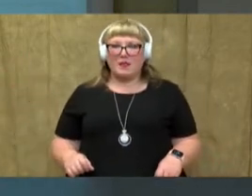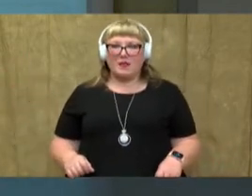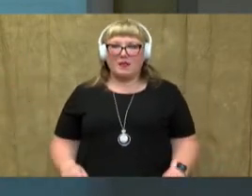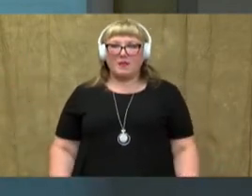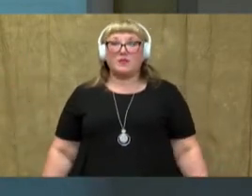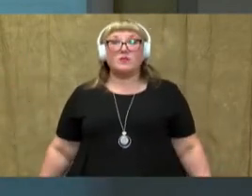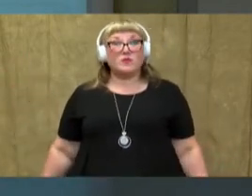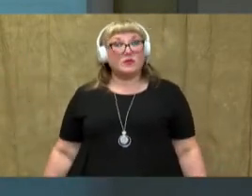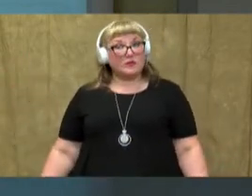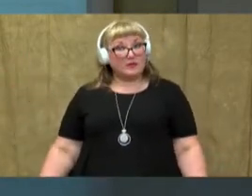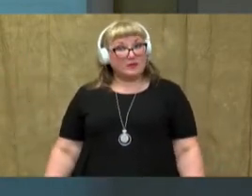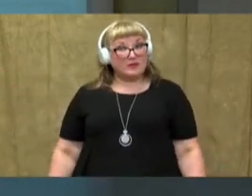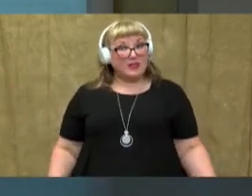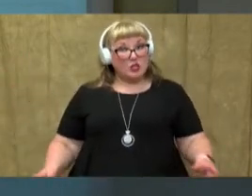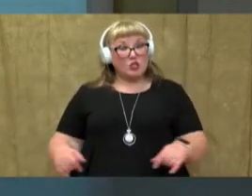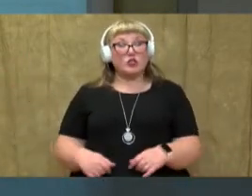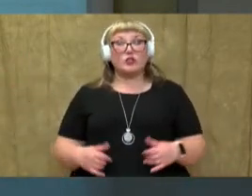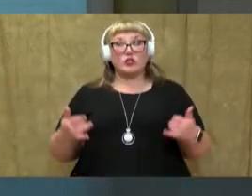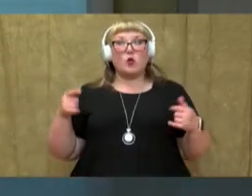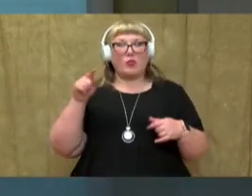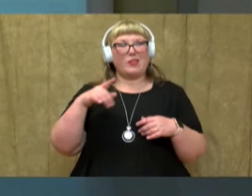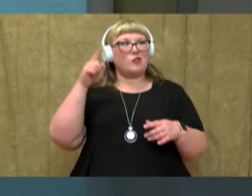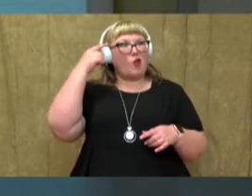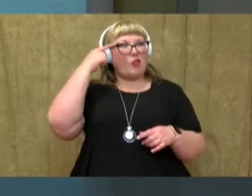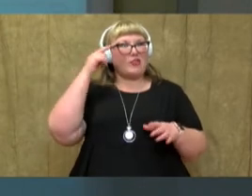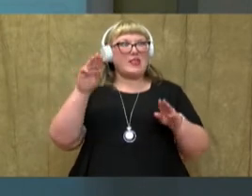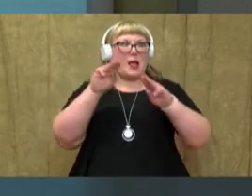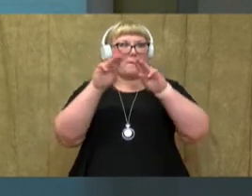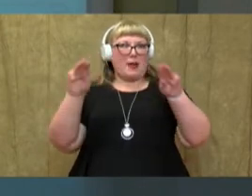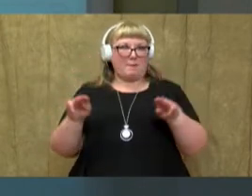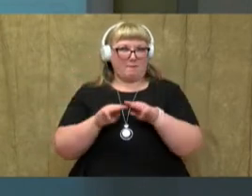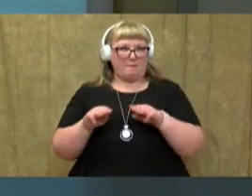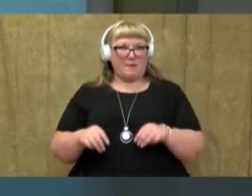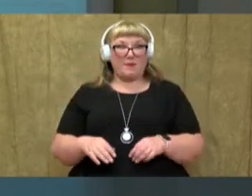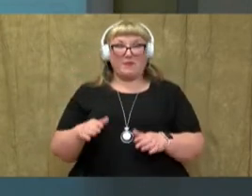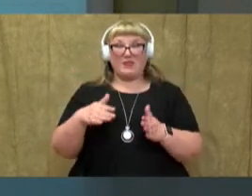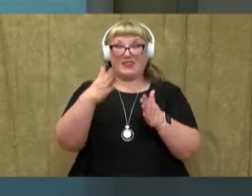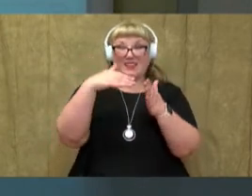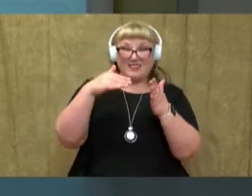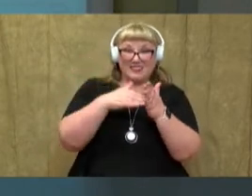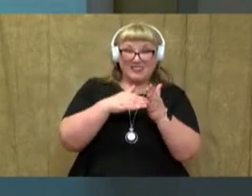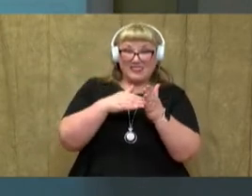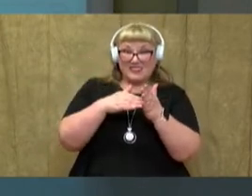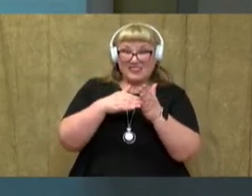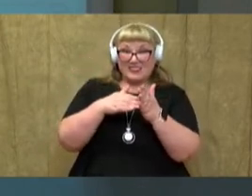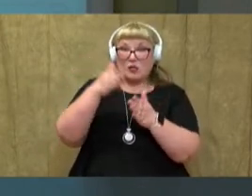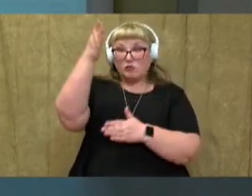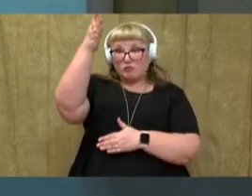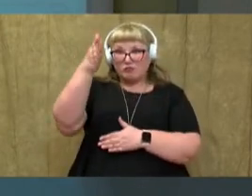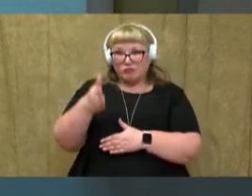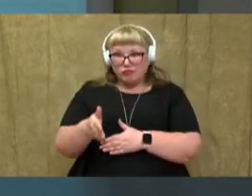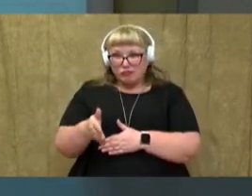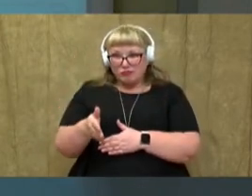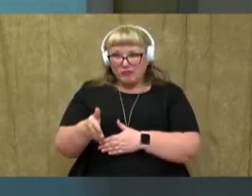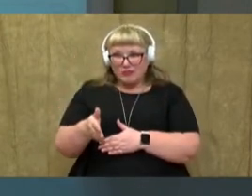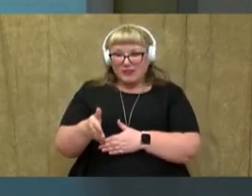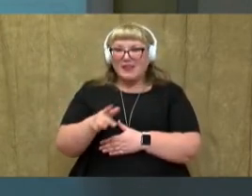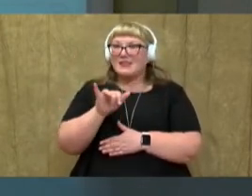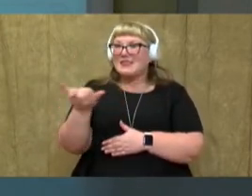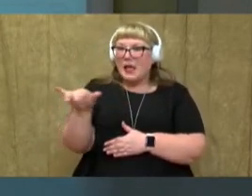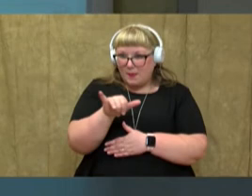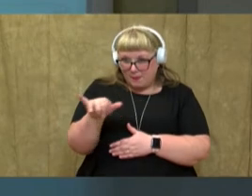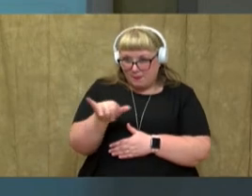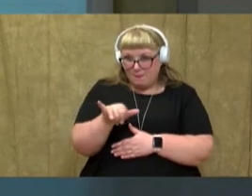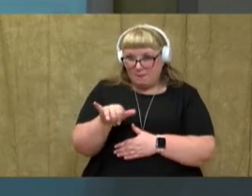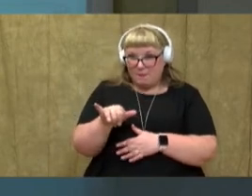connections come together. So here's our think map. Remember, the center of our think map tells how schools long ago and today are